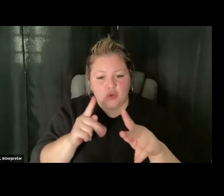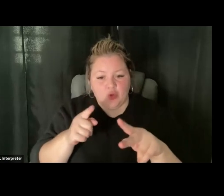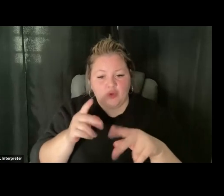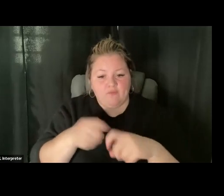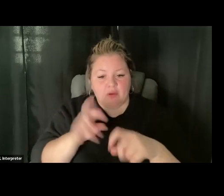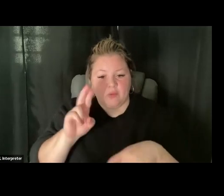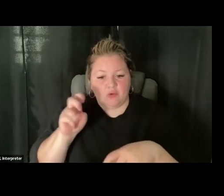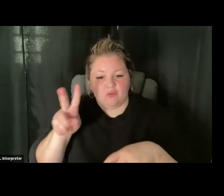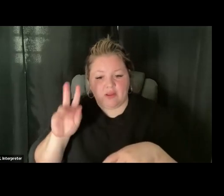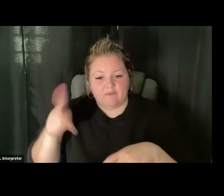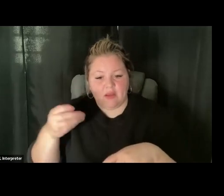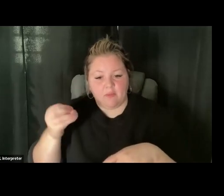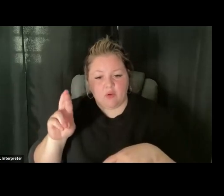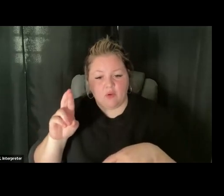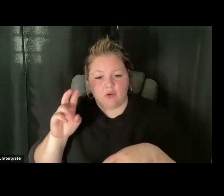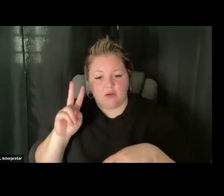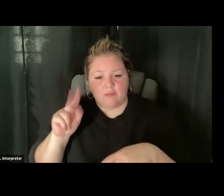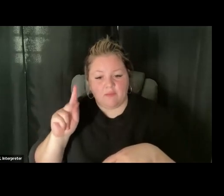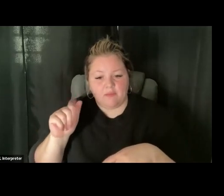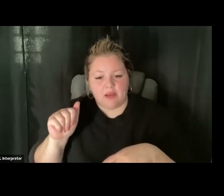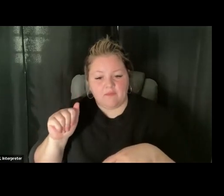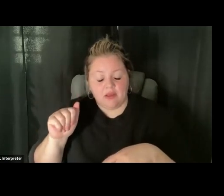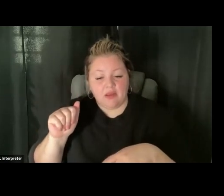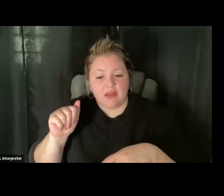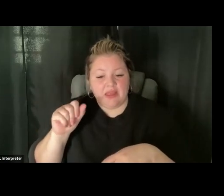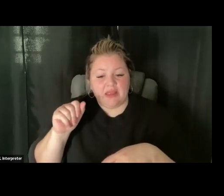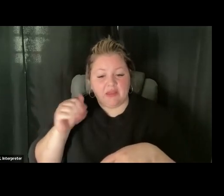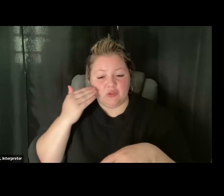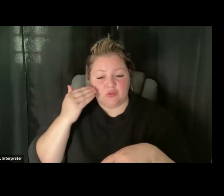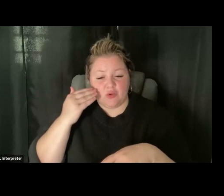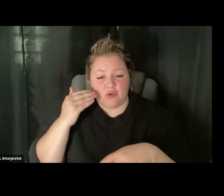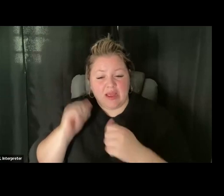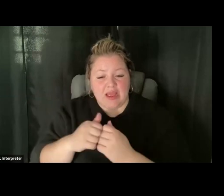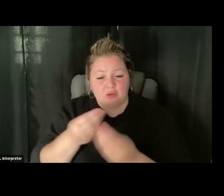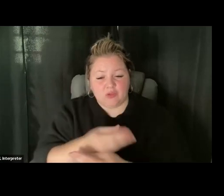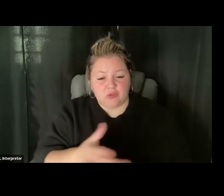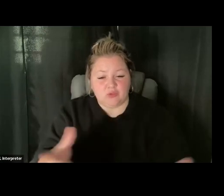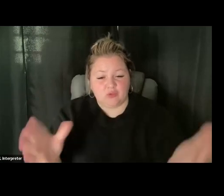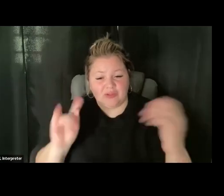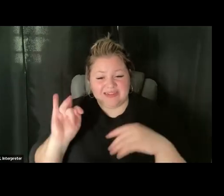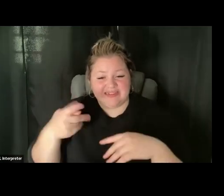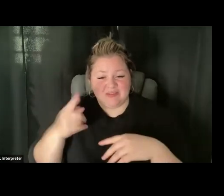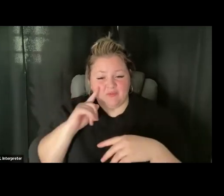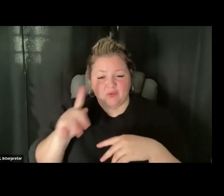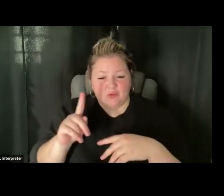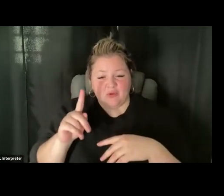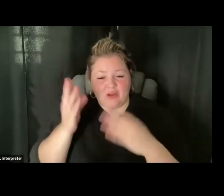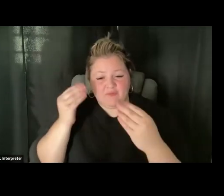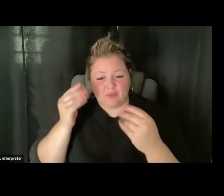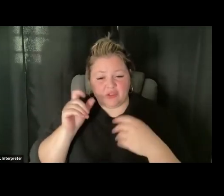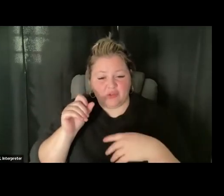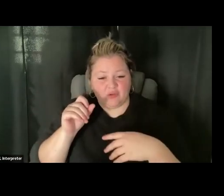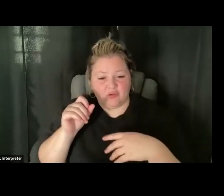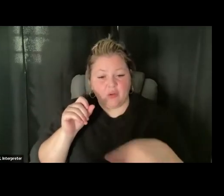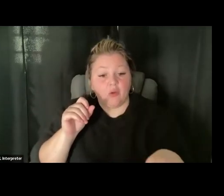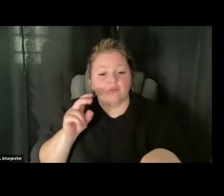how folks can actually get the info they need, especially if they have to book a trip. Oh, vote 1